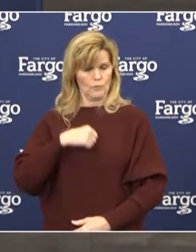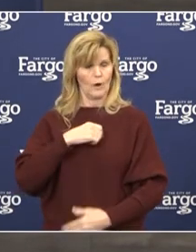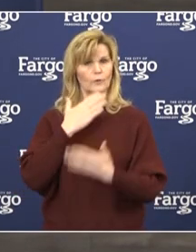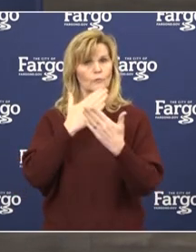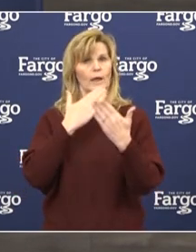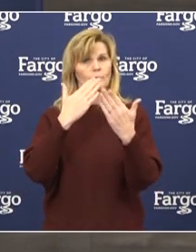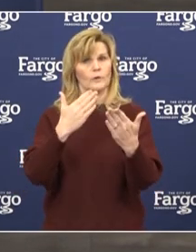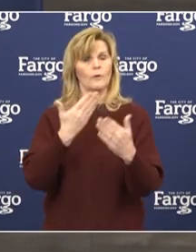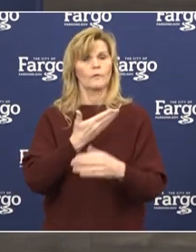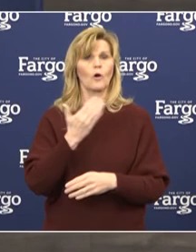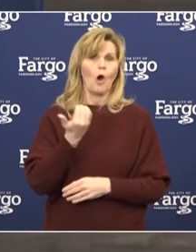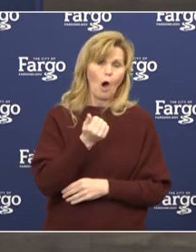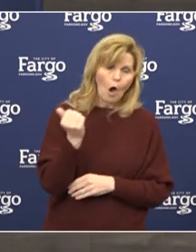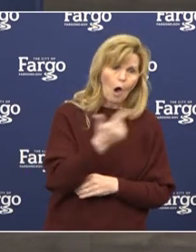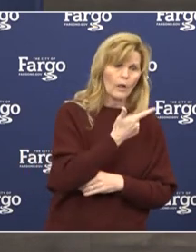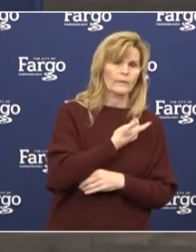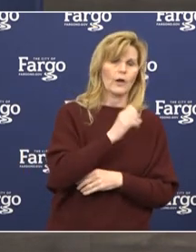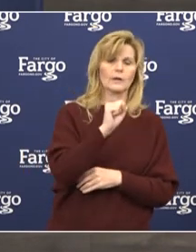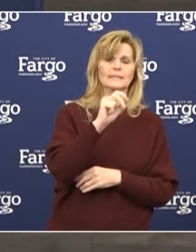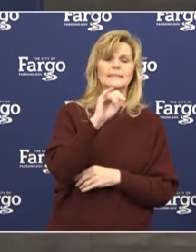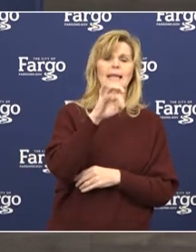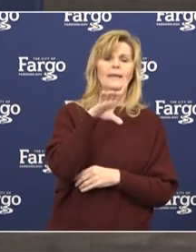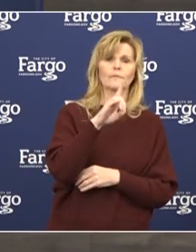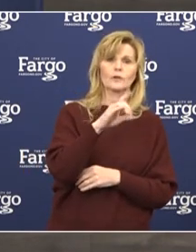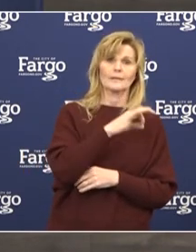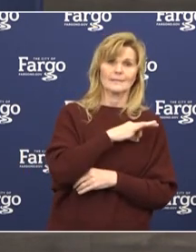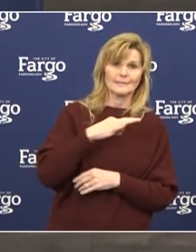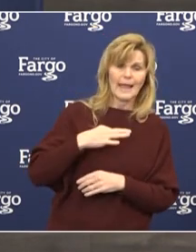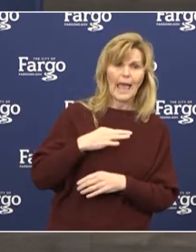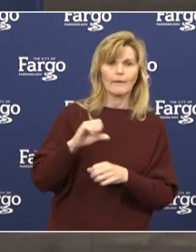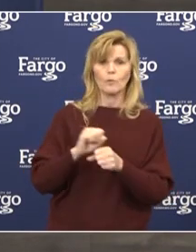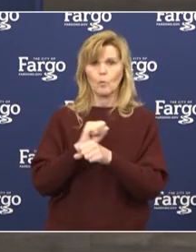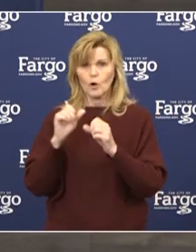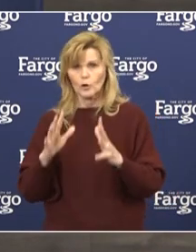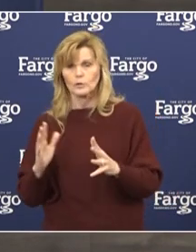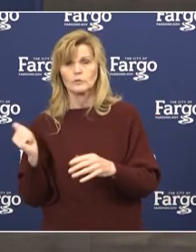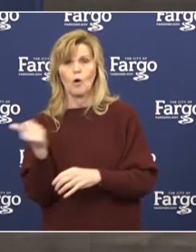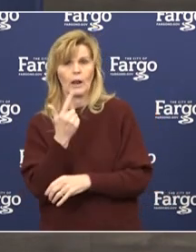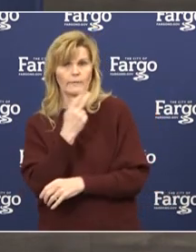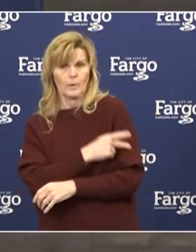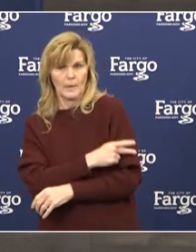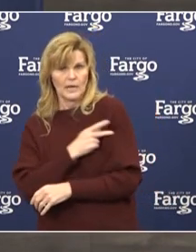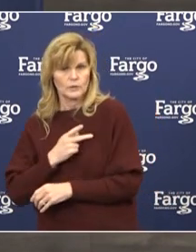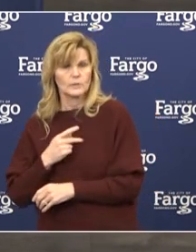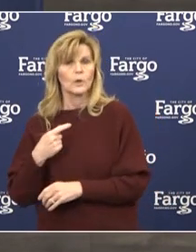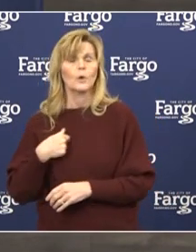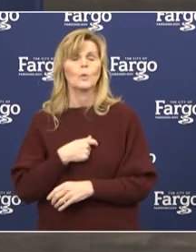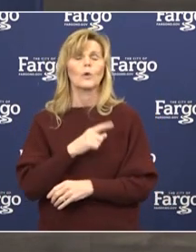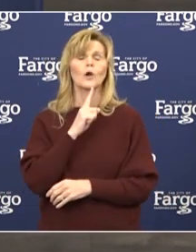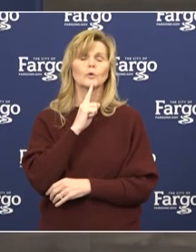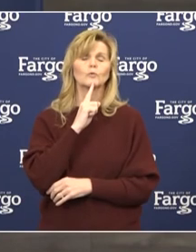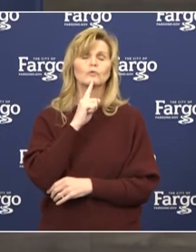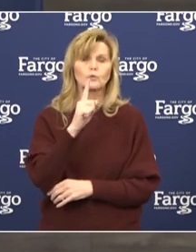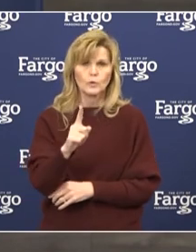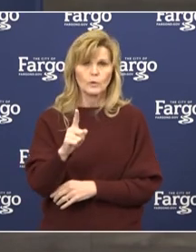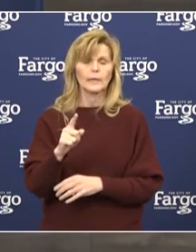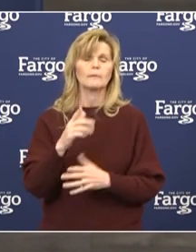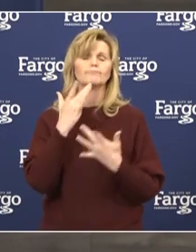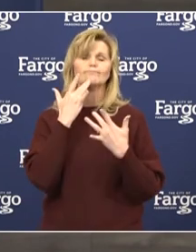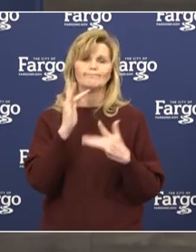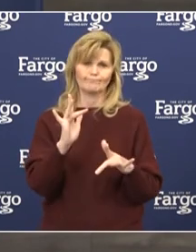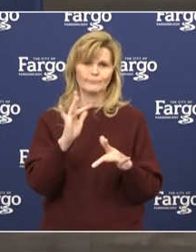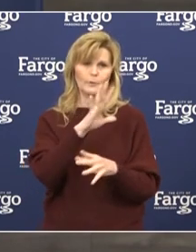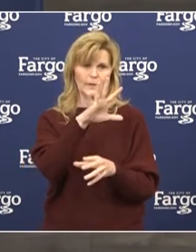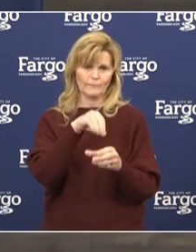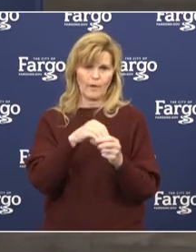Sanford physician and staff and all they're doing for our patients in this pandemic. And we're truly fortunate for them to be part of